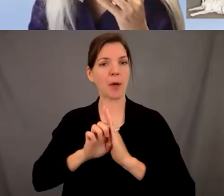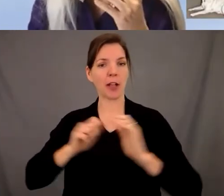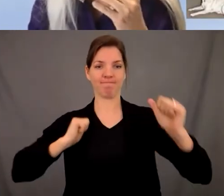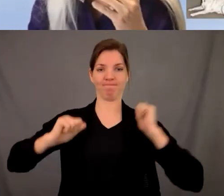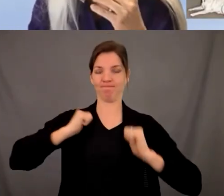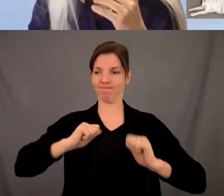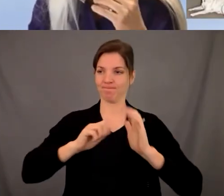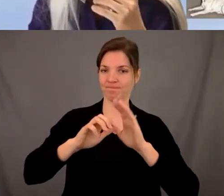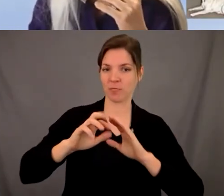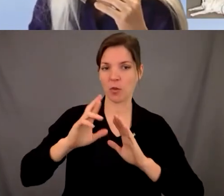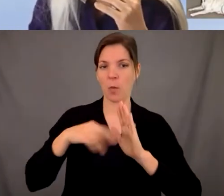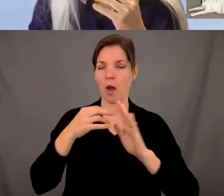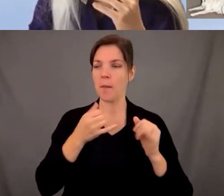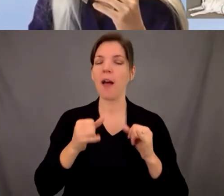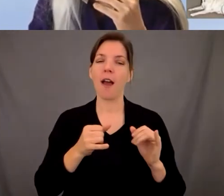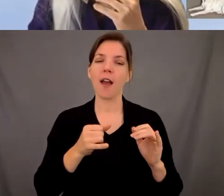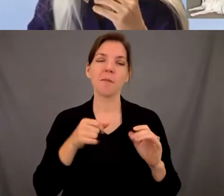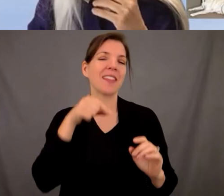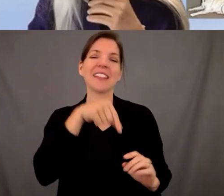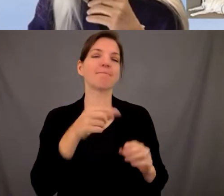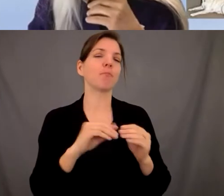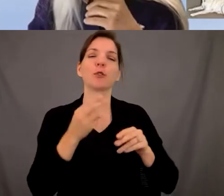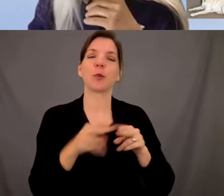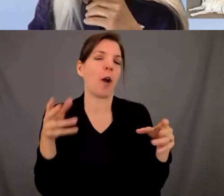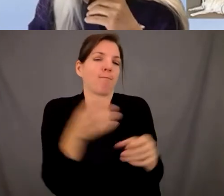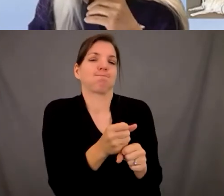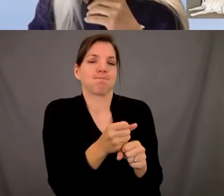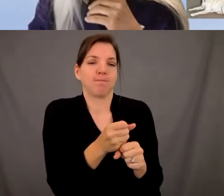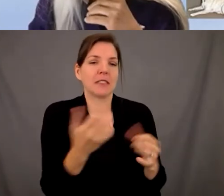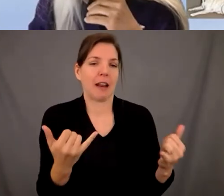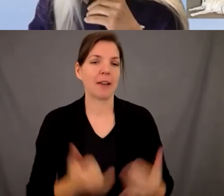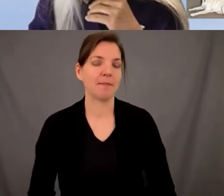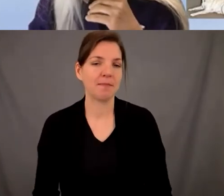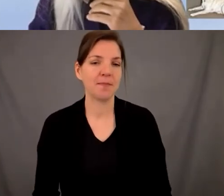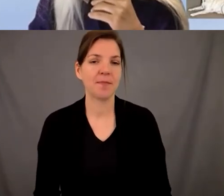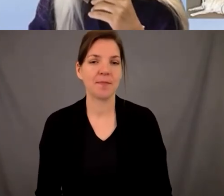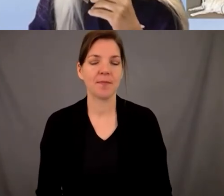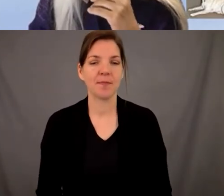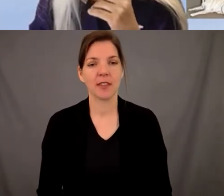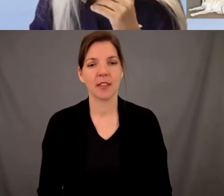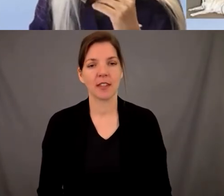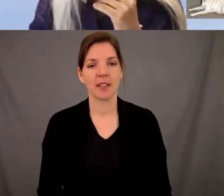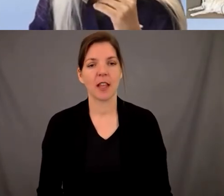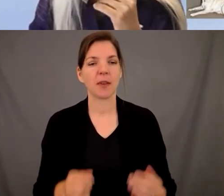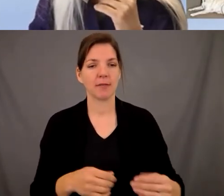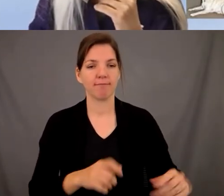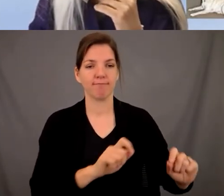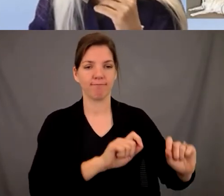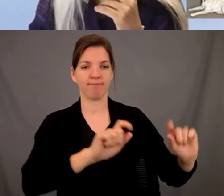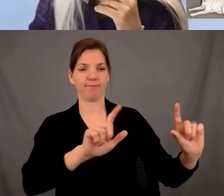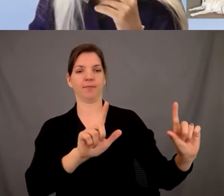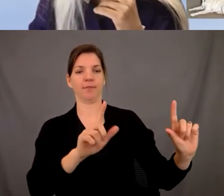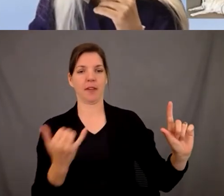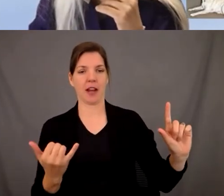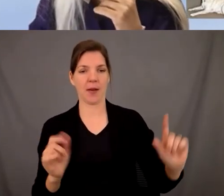and i'm going to share my screen here find that share screen and